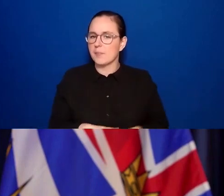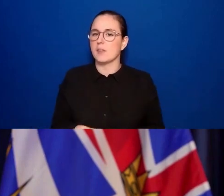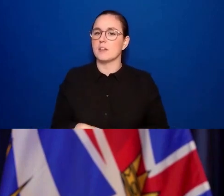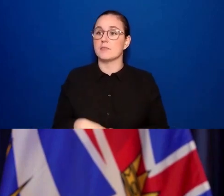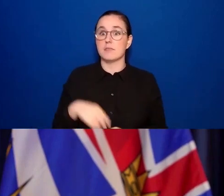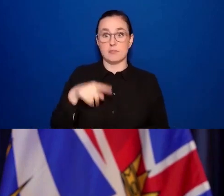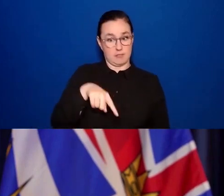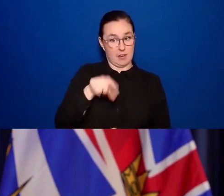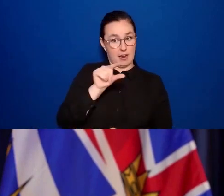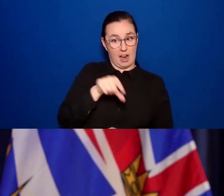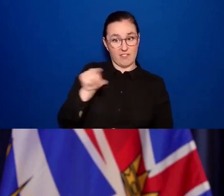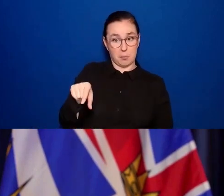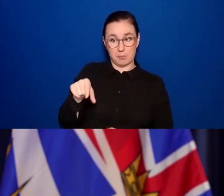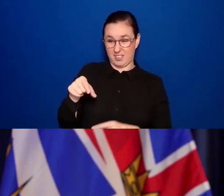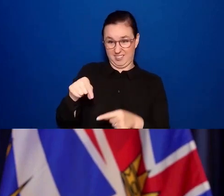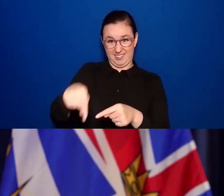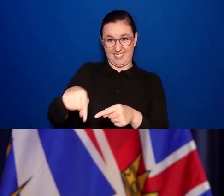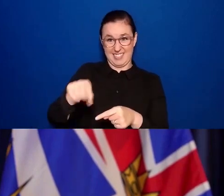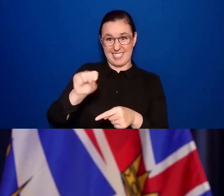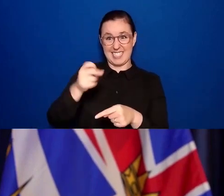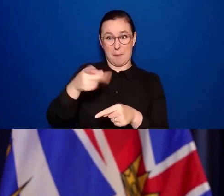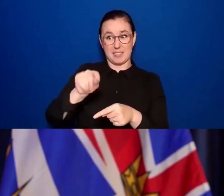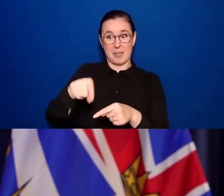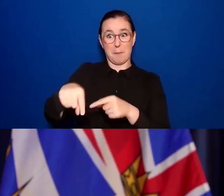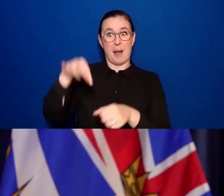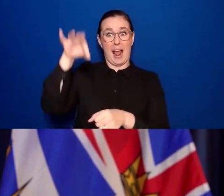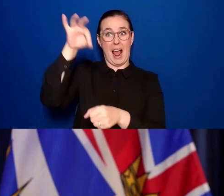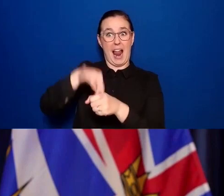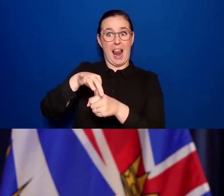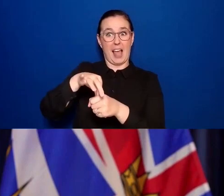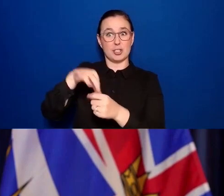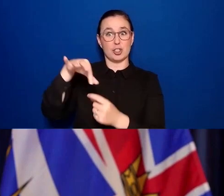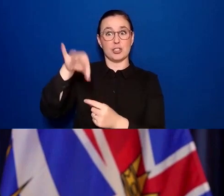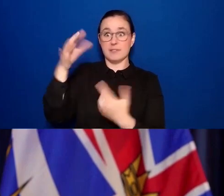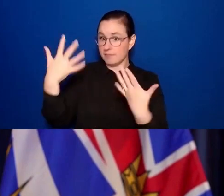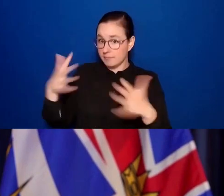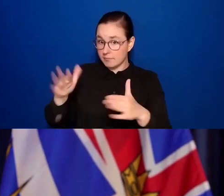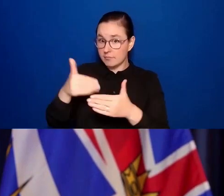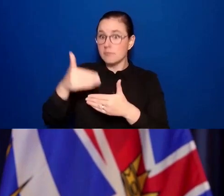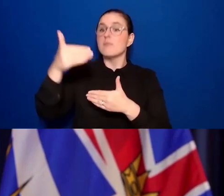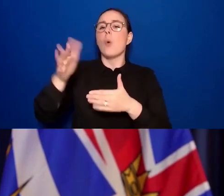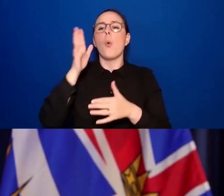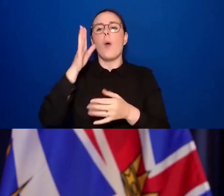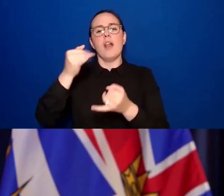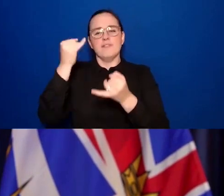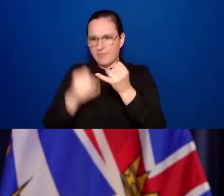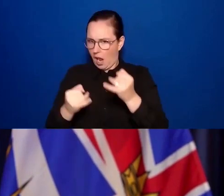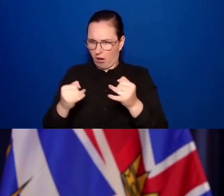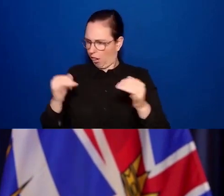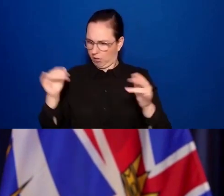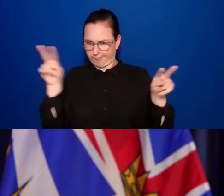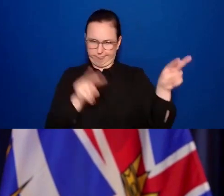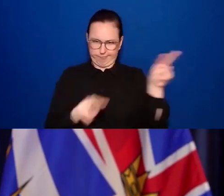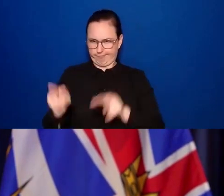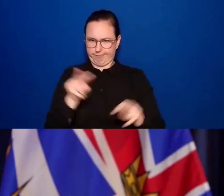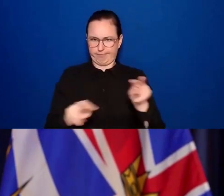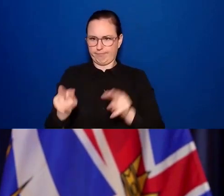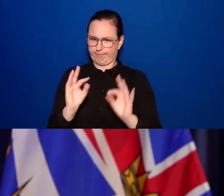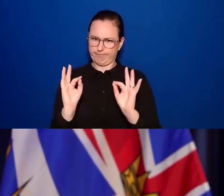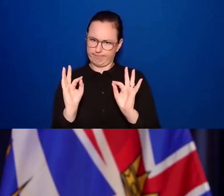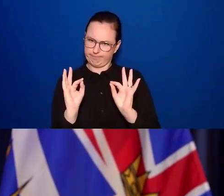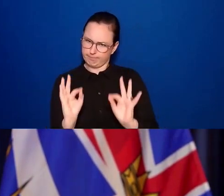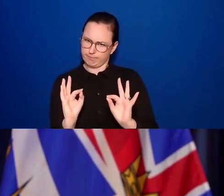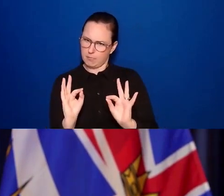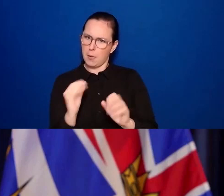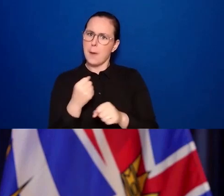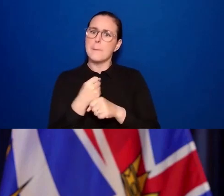will also be taking steps to finalize the initiatives that they've already undertaken at the administrative level to make sure that those who are